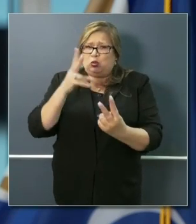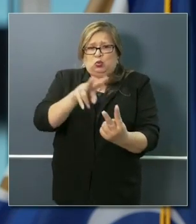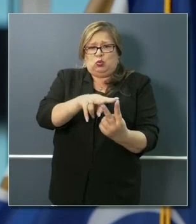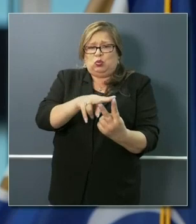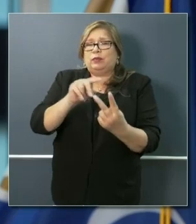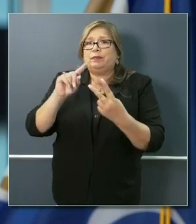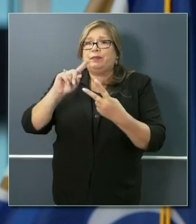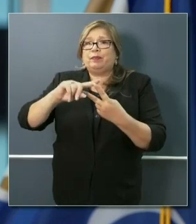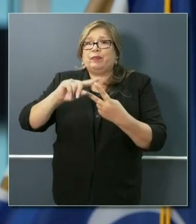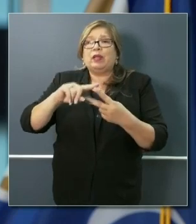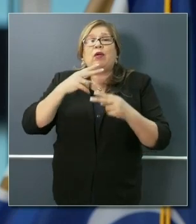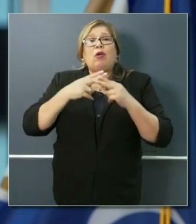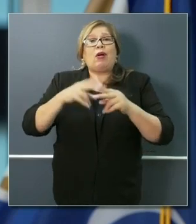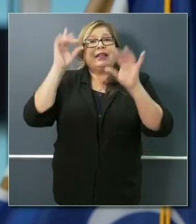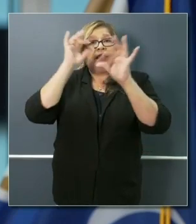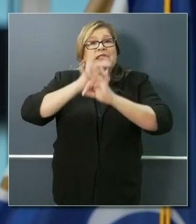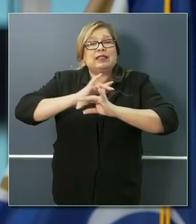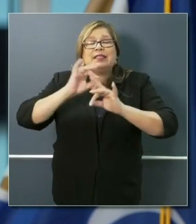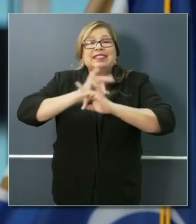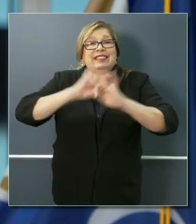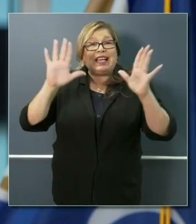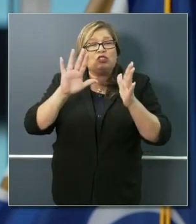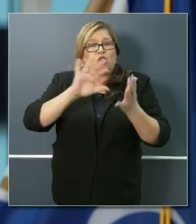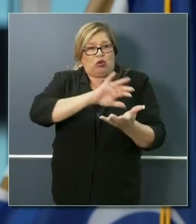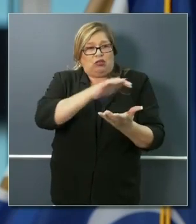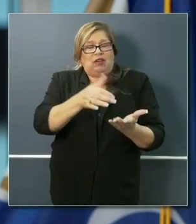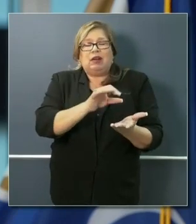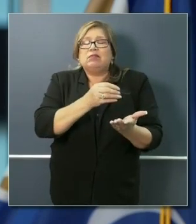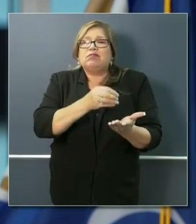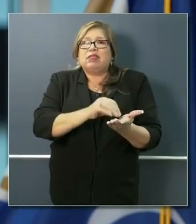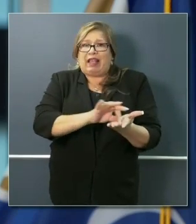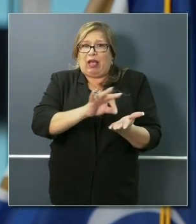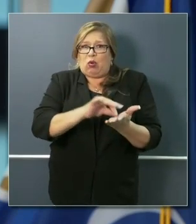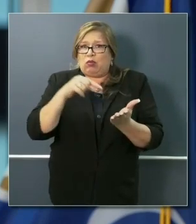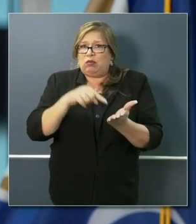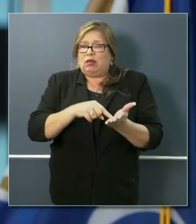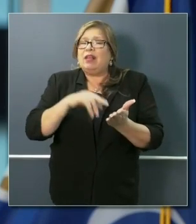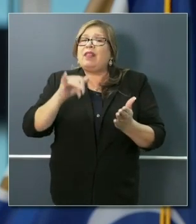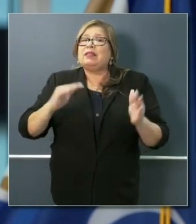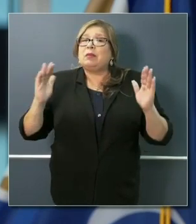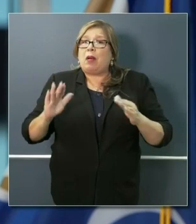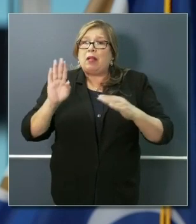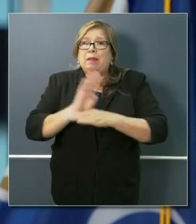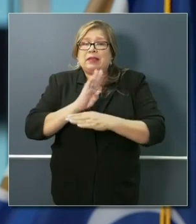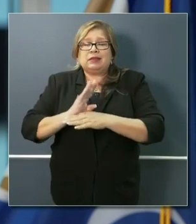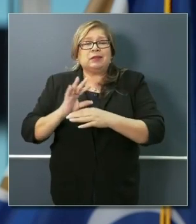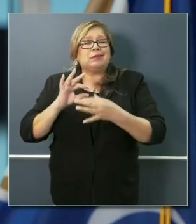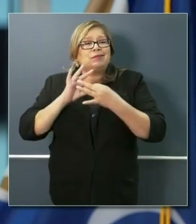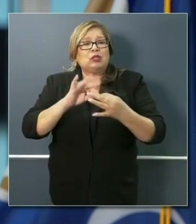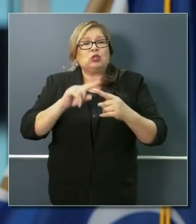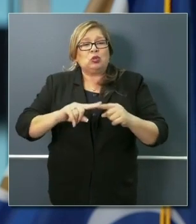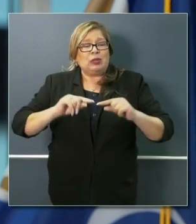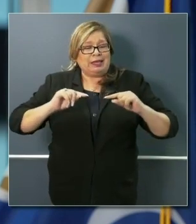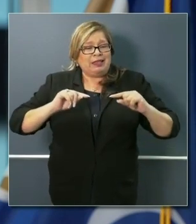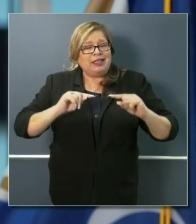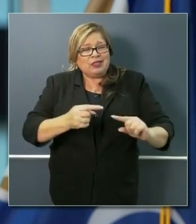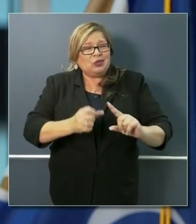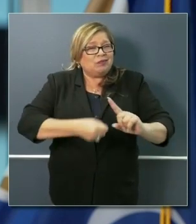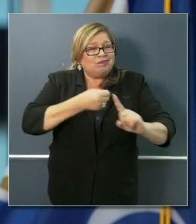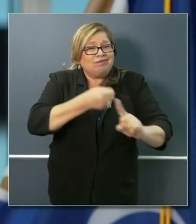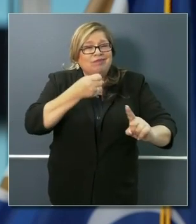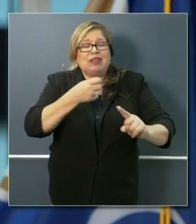injury disaster account. It's the small business loan related to injury related to the economic